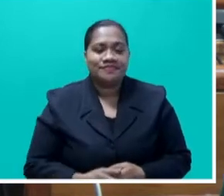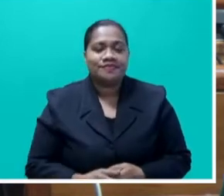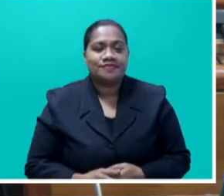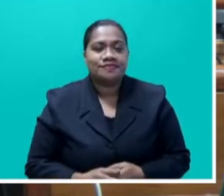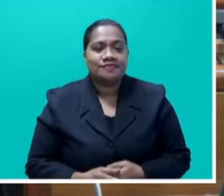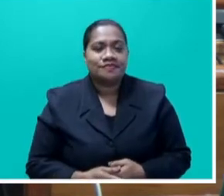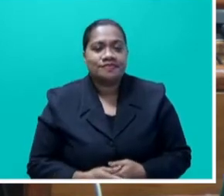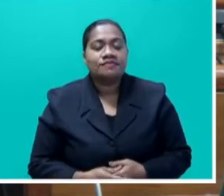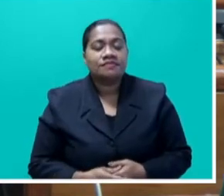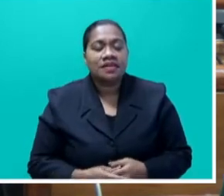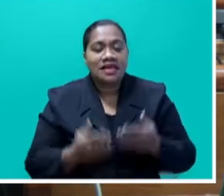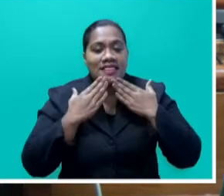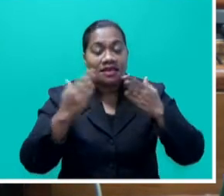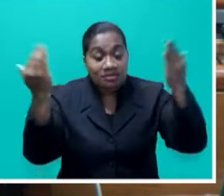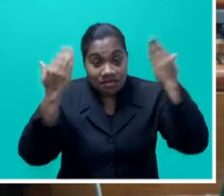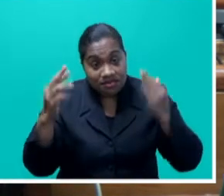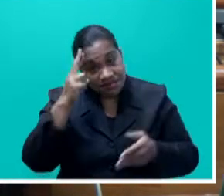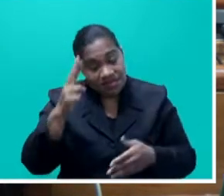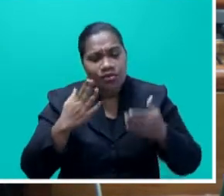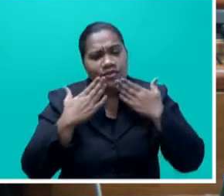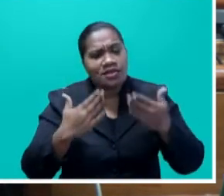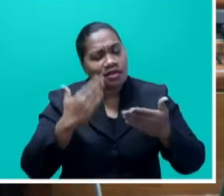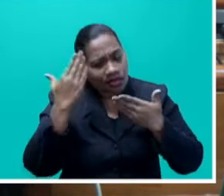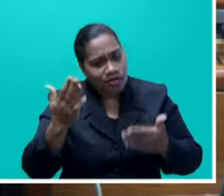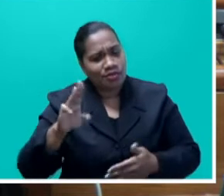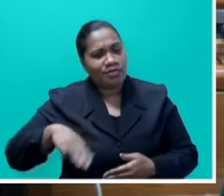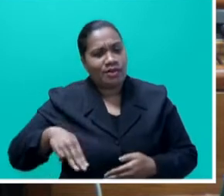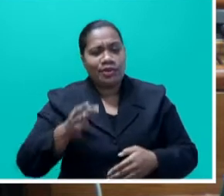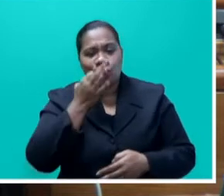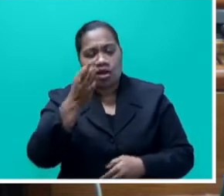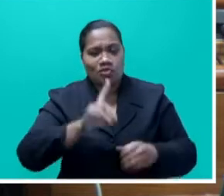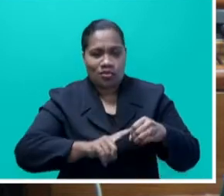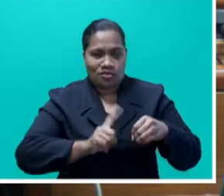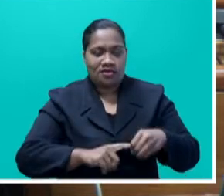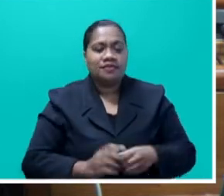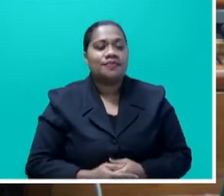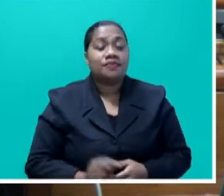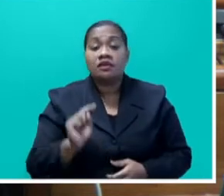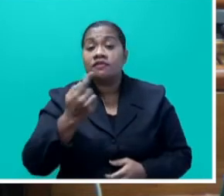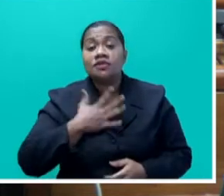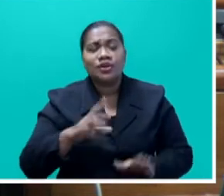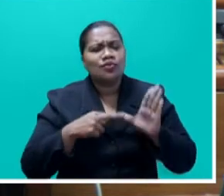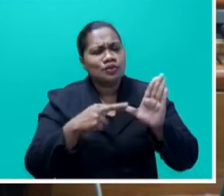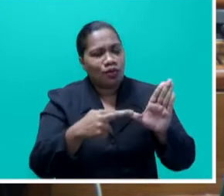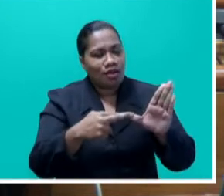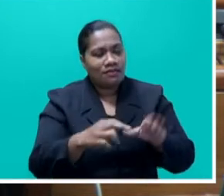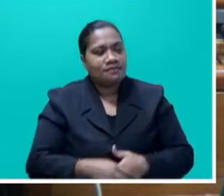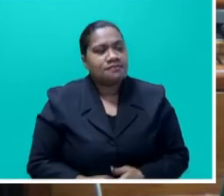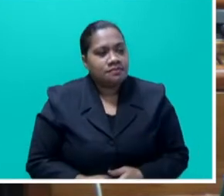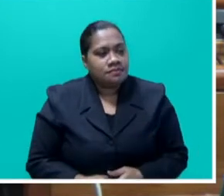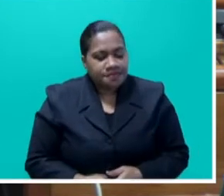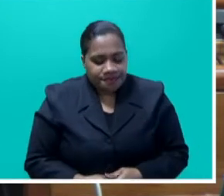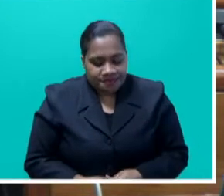Thank you, Mr Speaker. I want to thank the Honourable Member for asking this question. First of all, Mr Speaker, I want to respond to some of